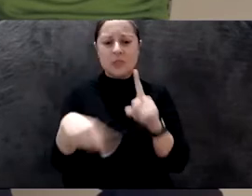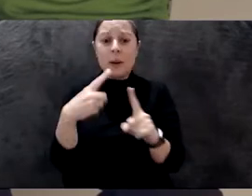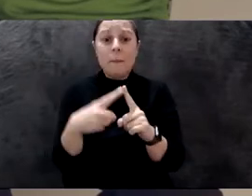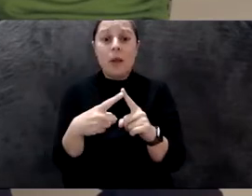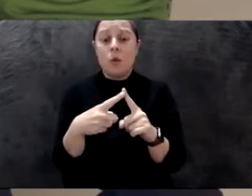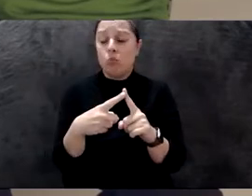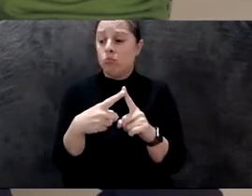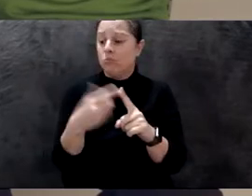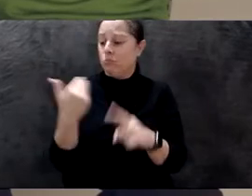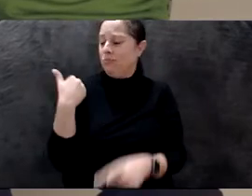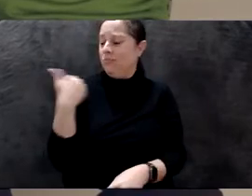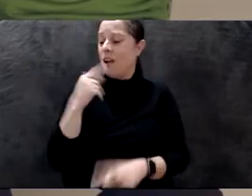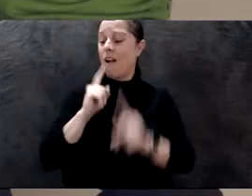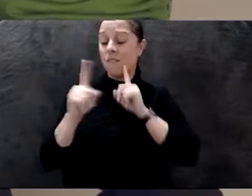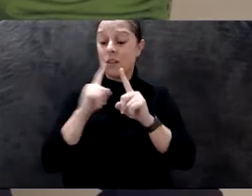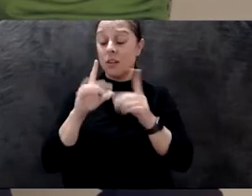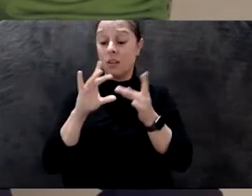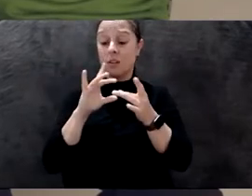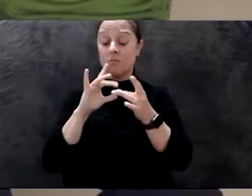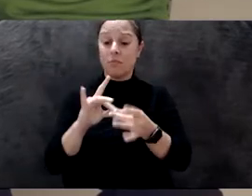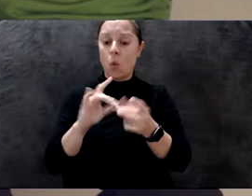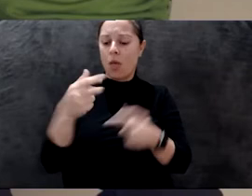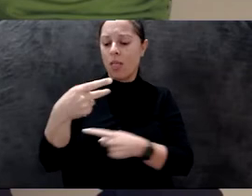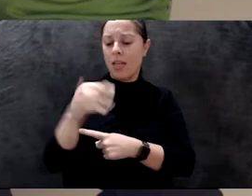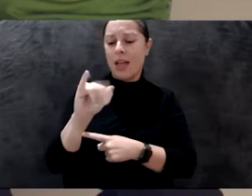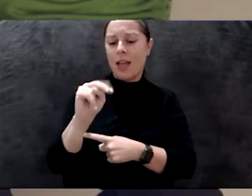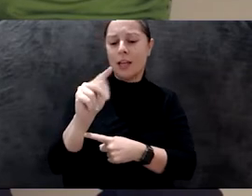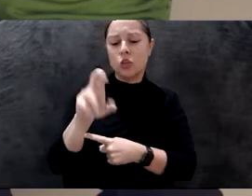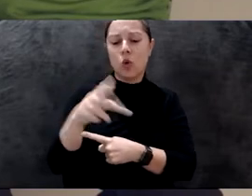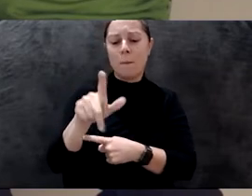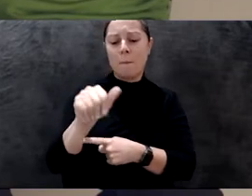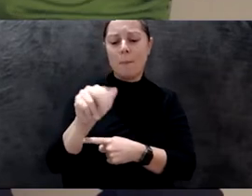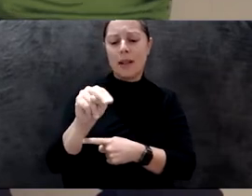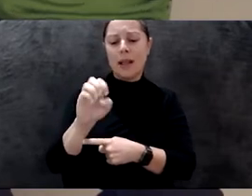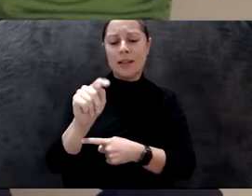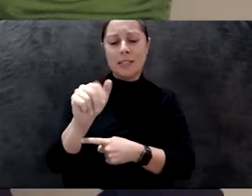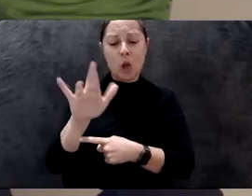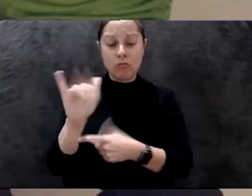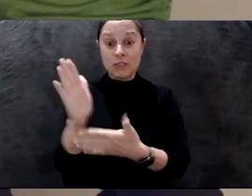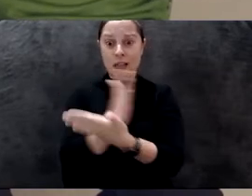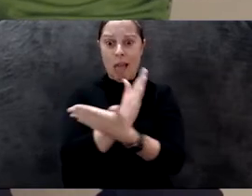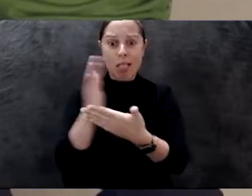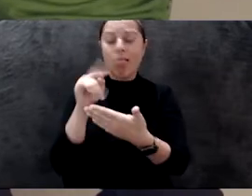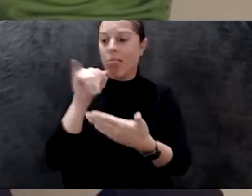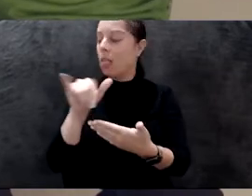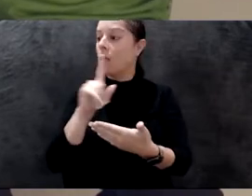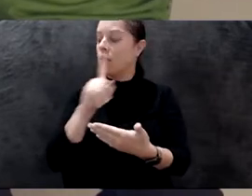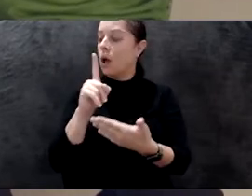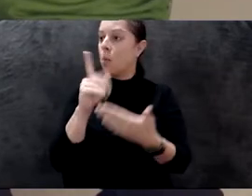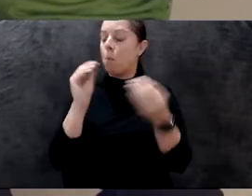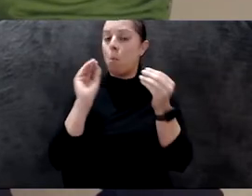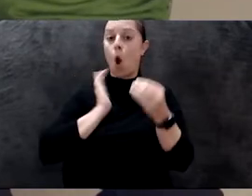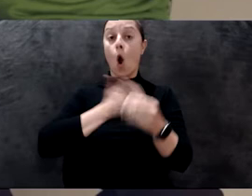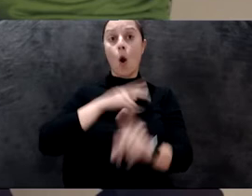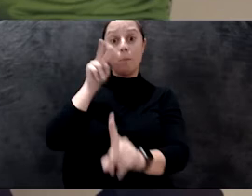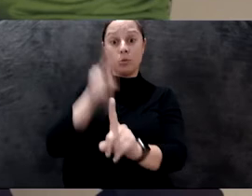the interplanetary scale could help us reach a broader perspective on this planet. So, could you expand some more